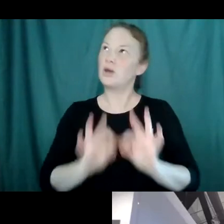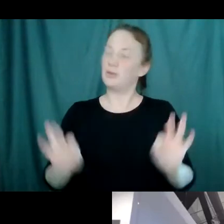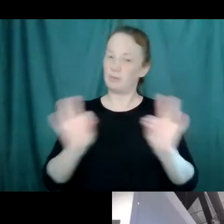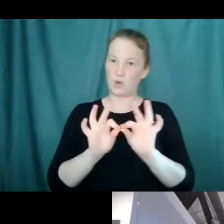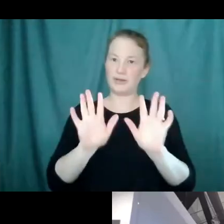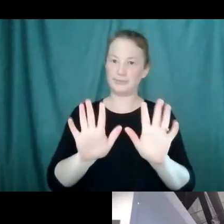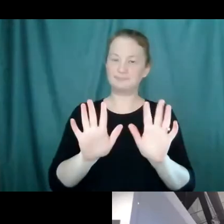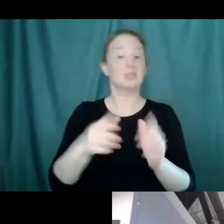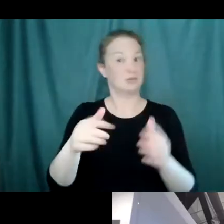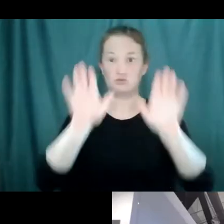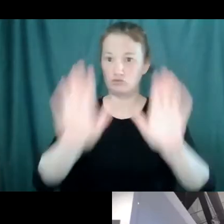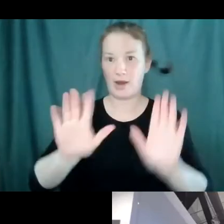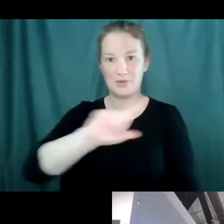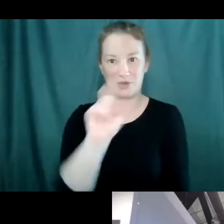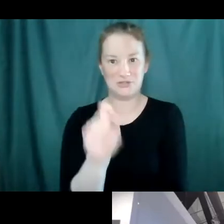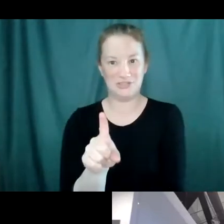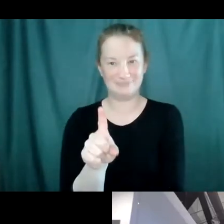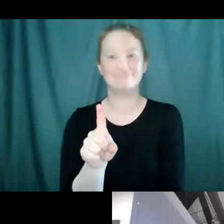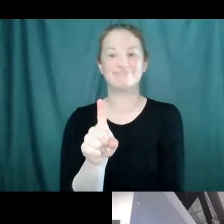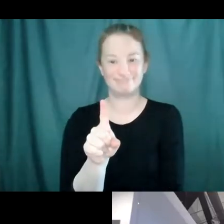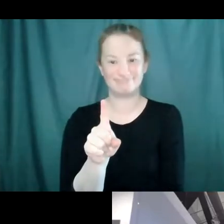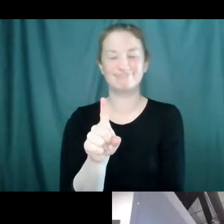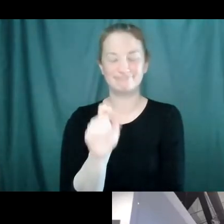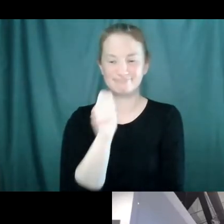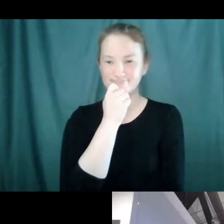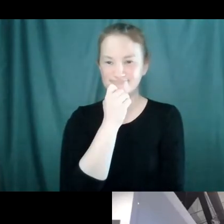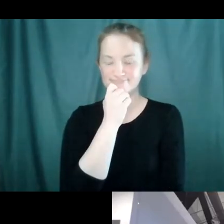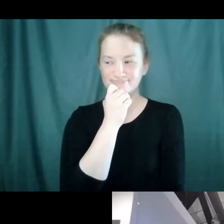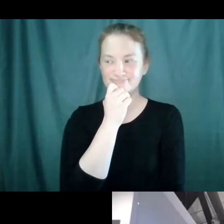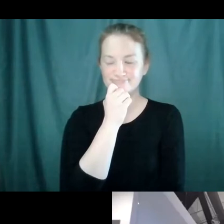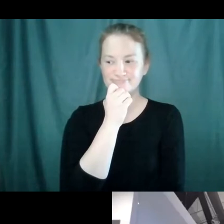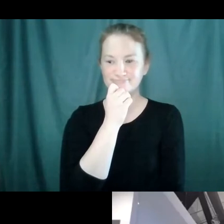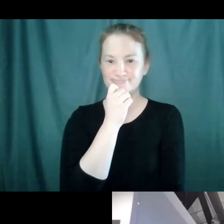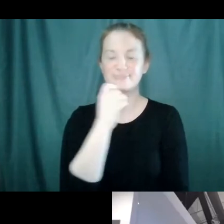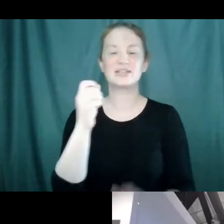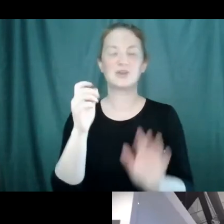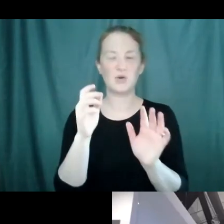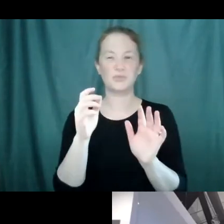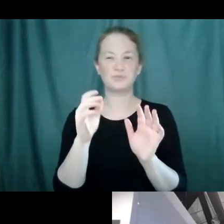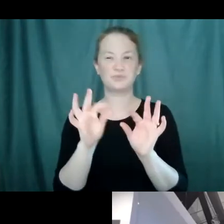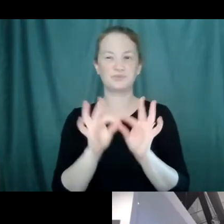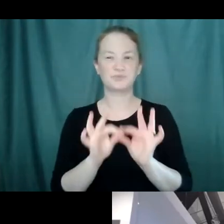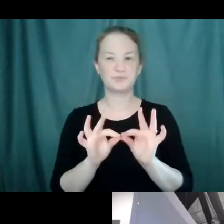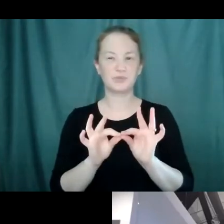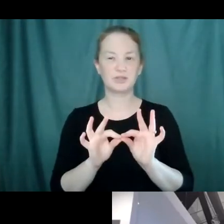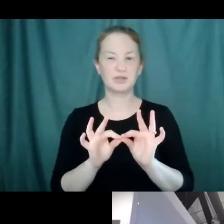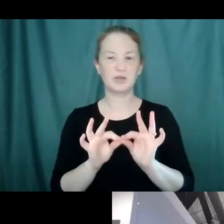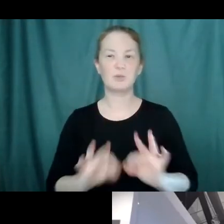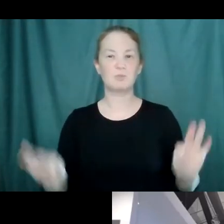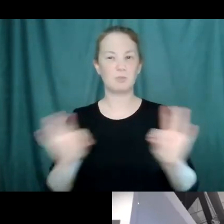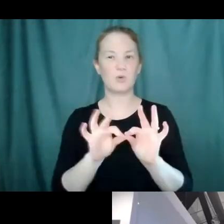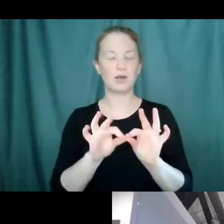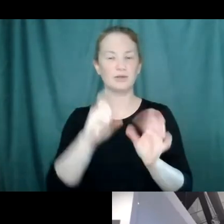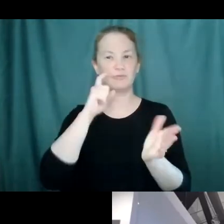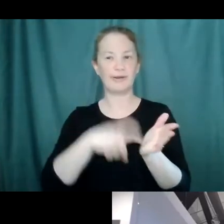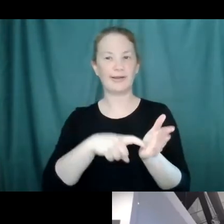fantastic question. There are many places we could go. I think the most important thing to recognize is that cancer